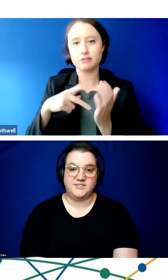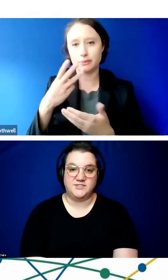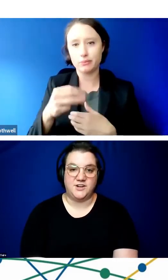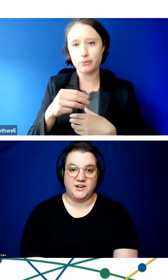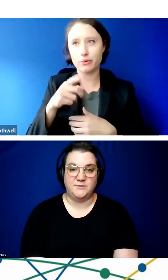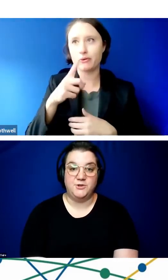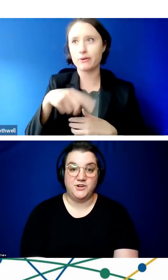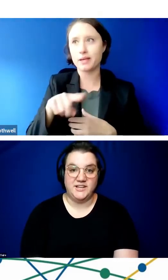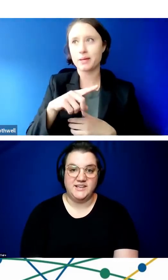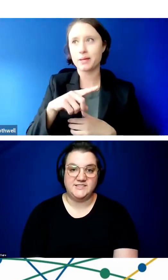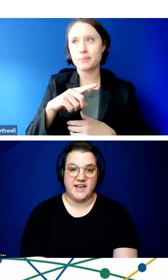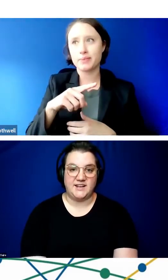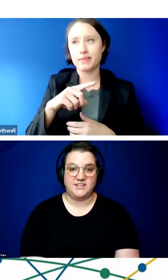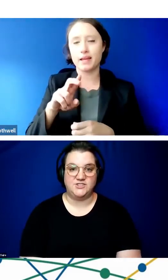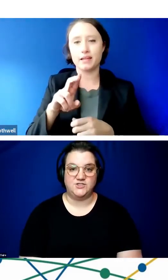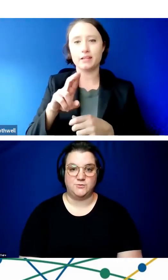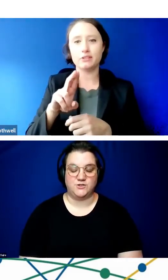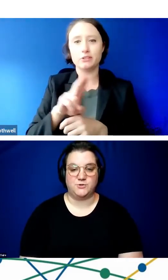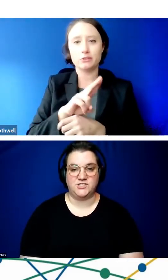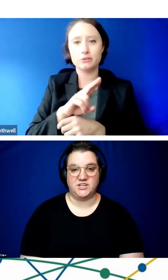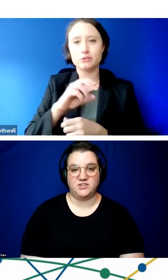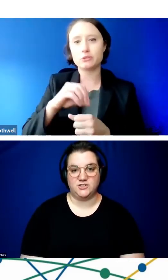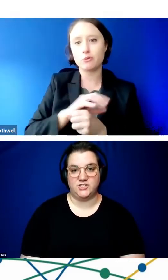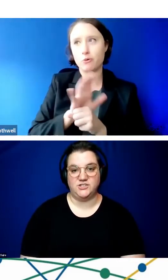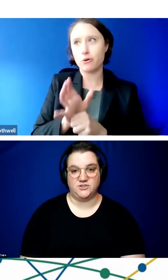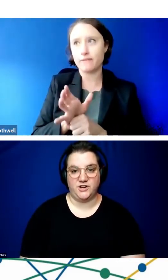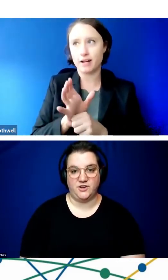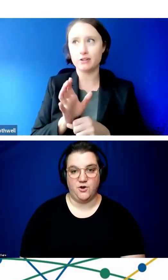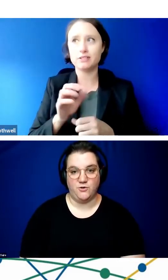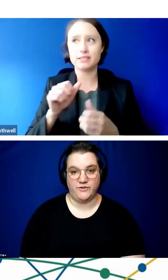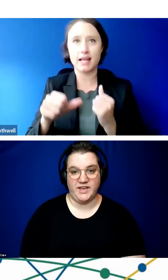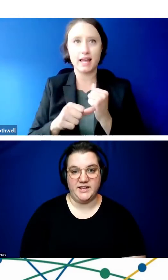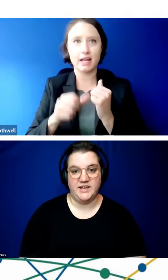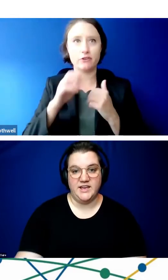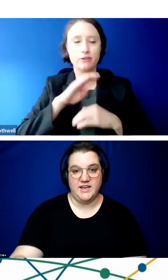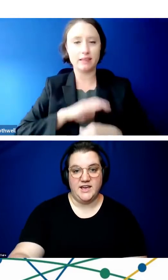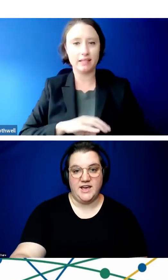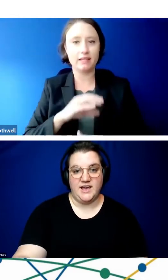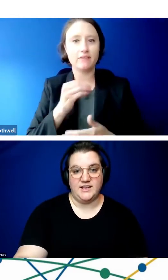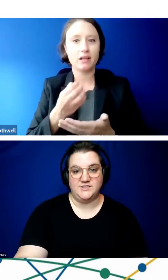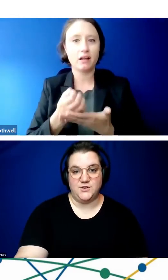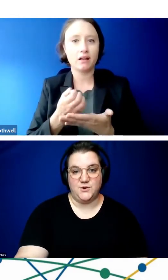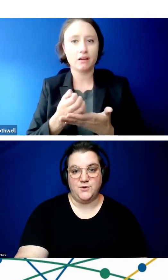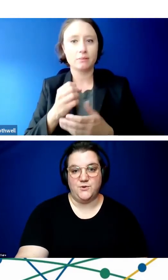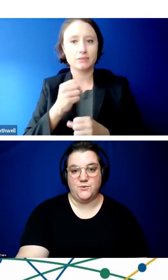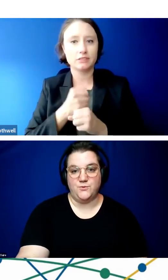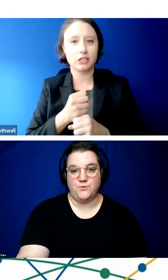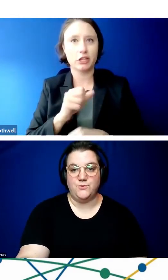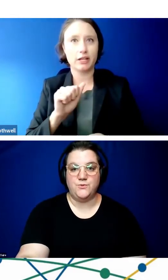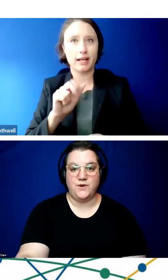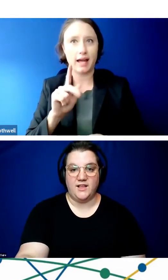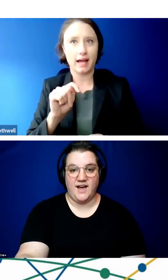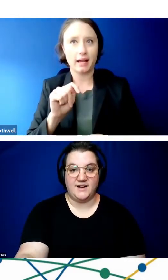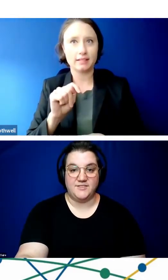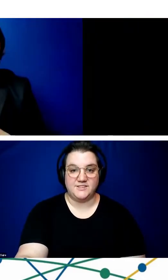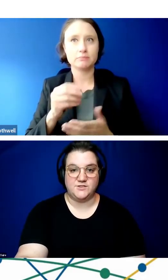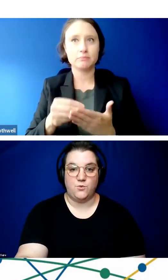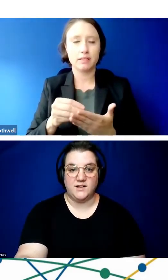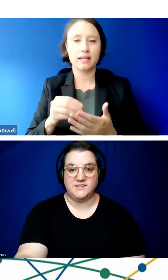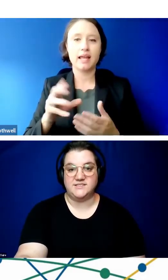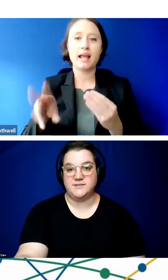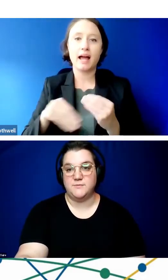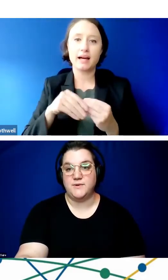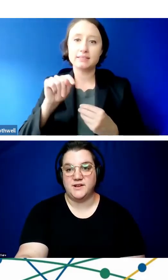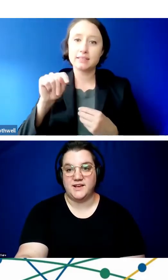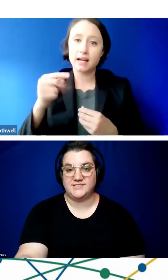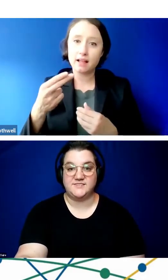and consumers, particularly during COVID. So a lot of this